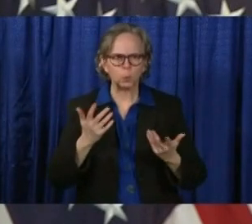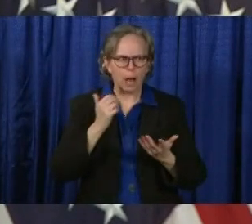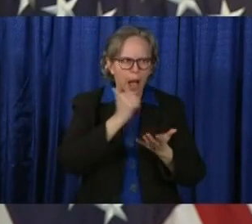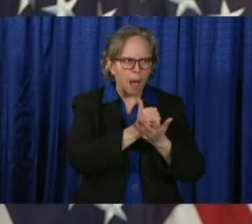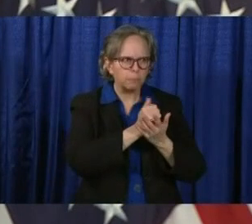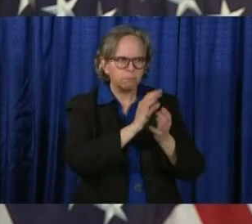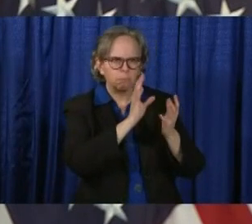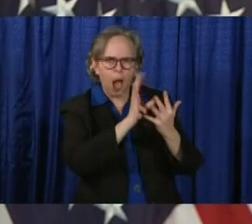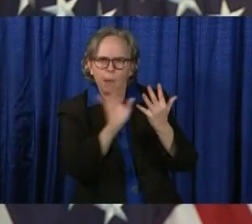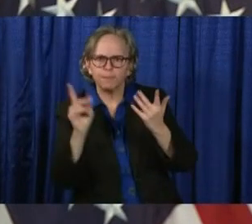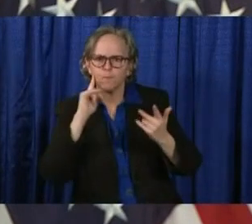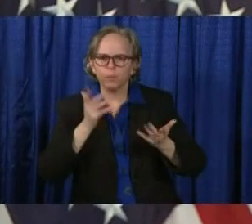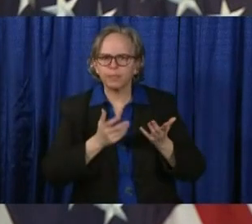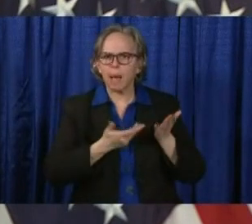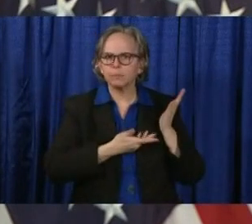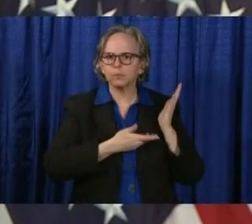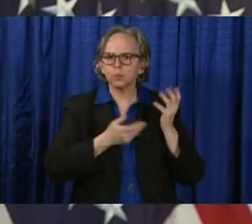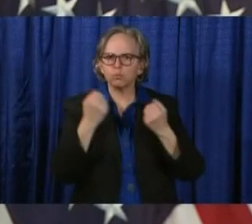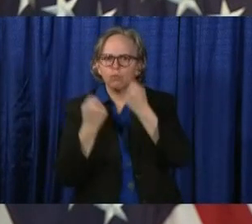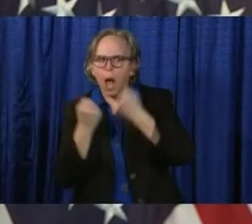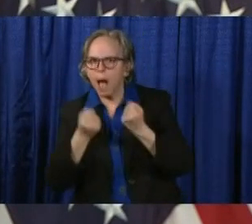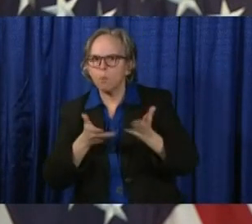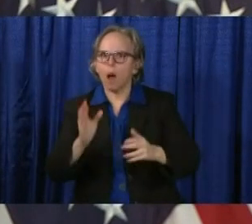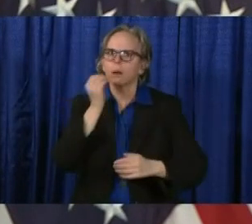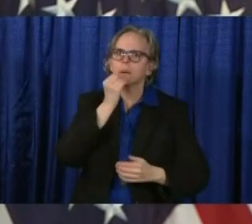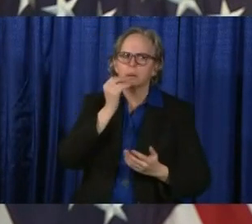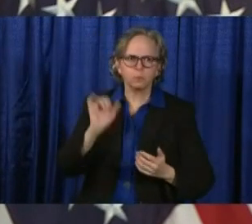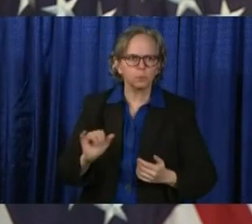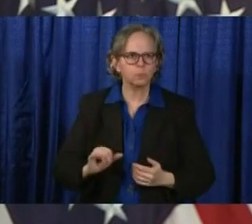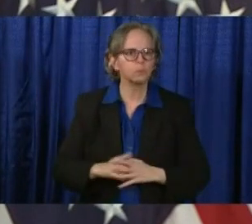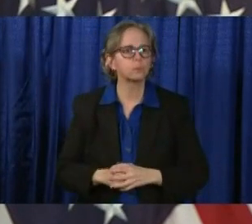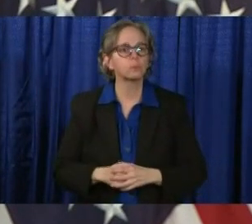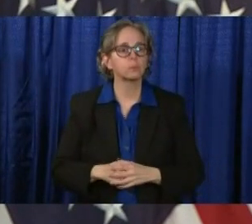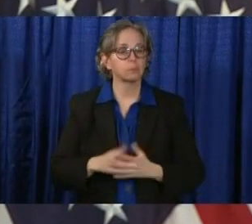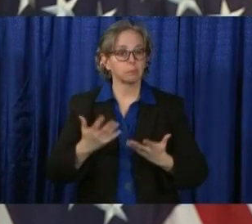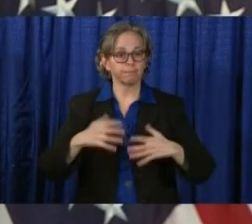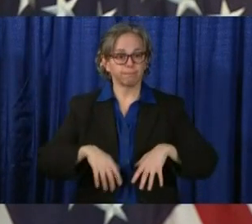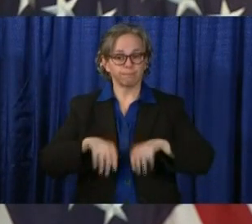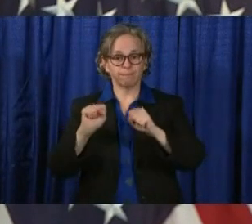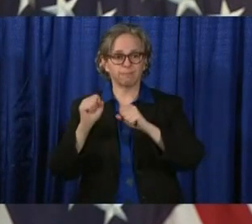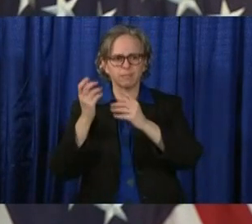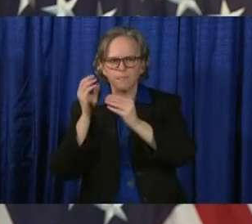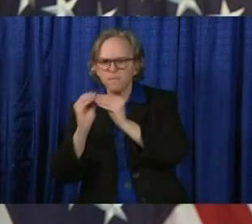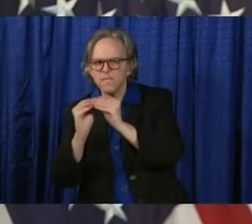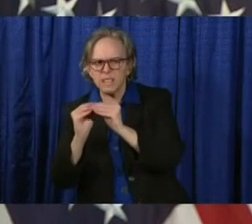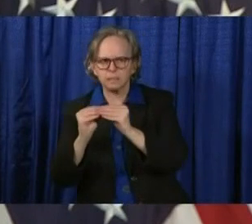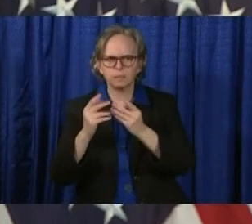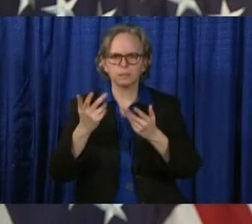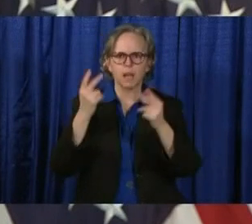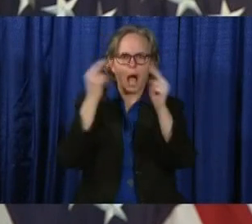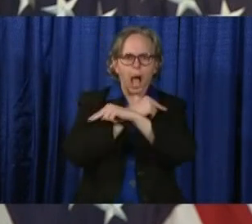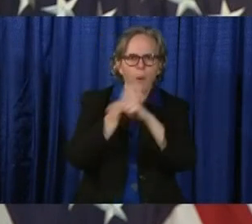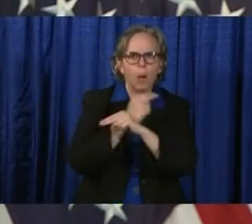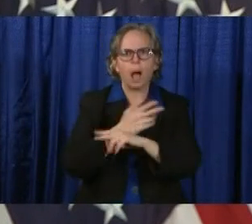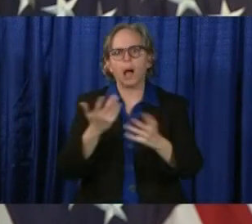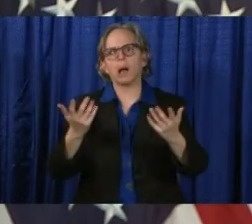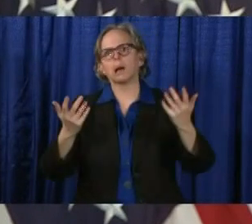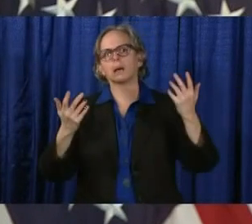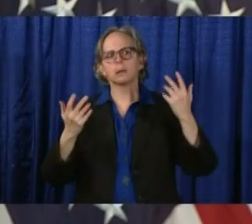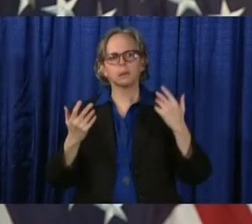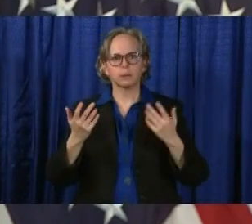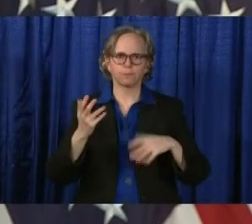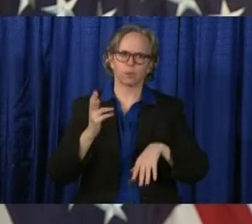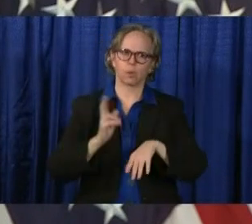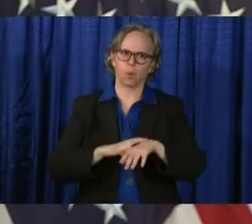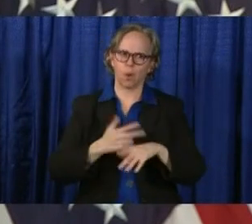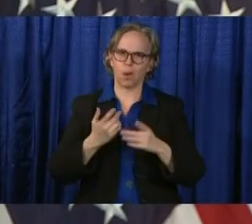doing needed maintenance to our state highway system, all while practicing safe physical distancing, of course. We know the most important thing